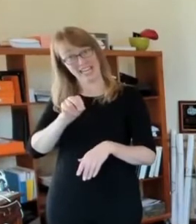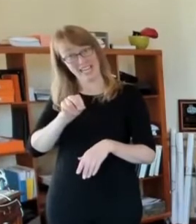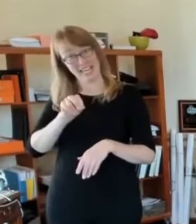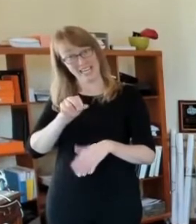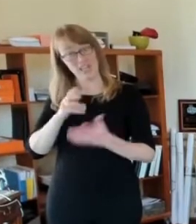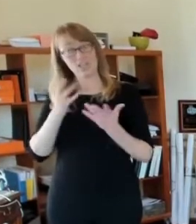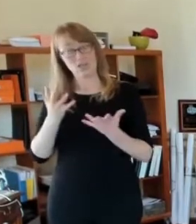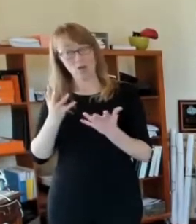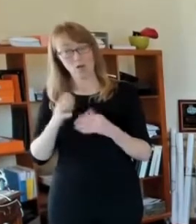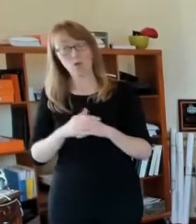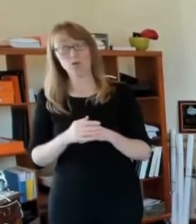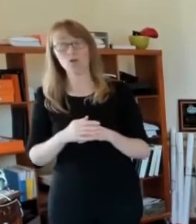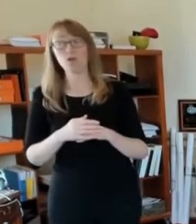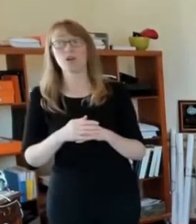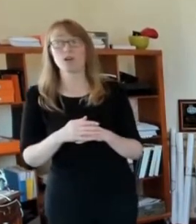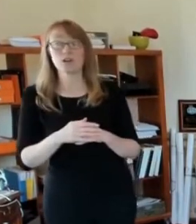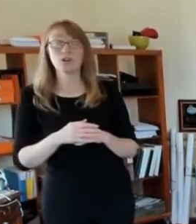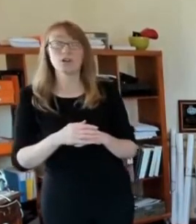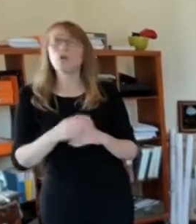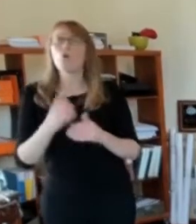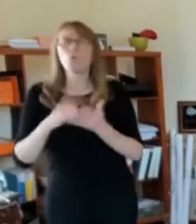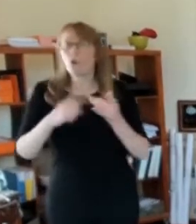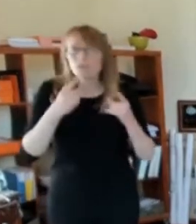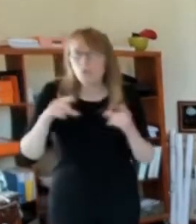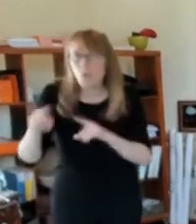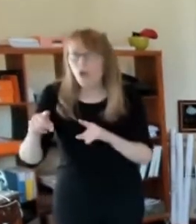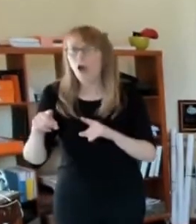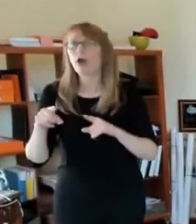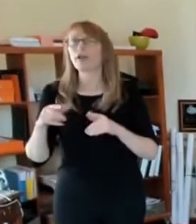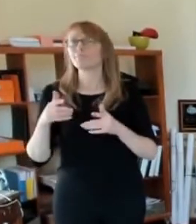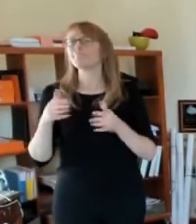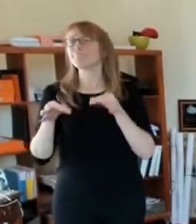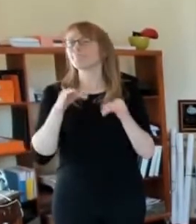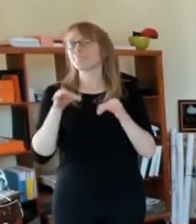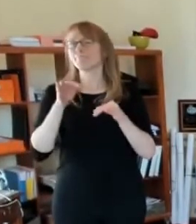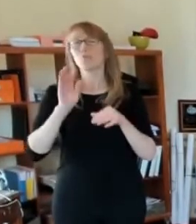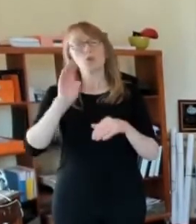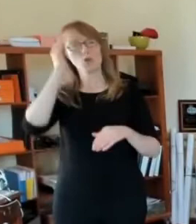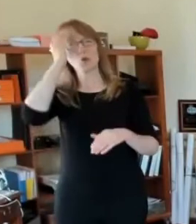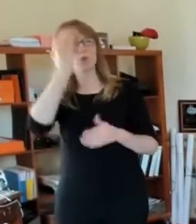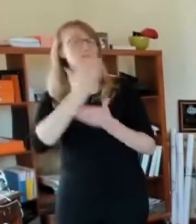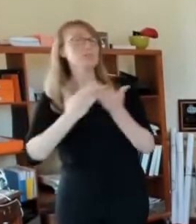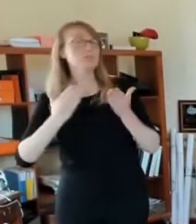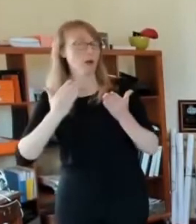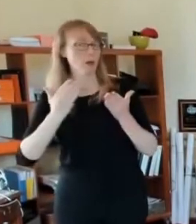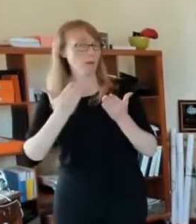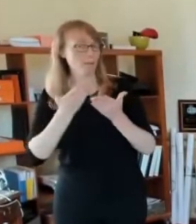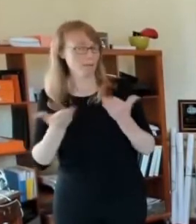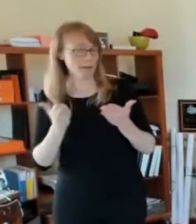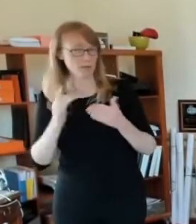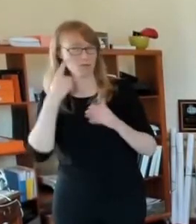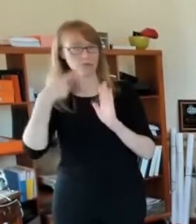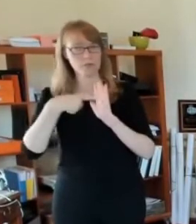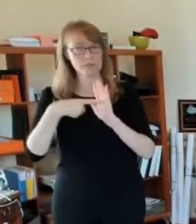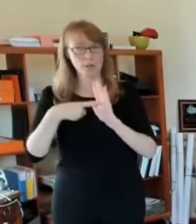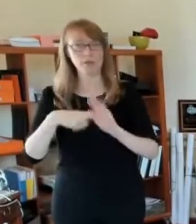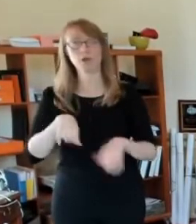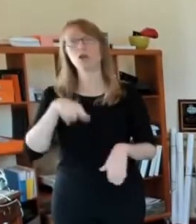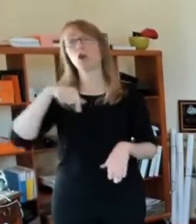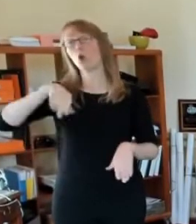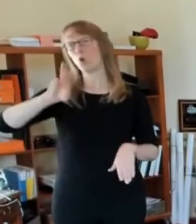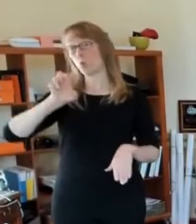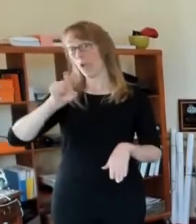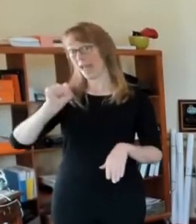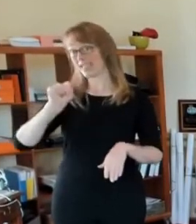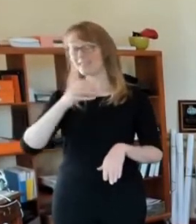a real delay, as I think you all know, in getting results back from Quest and LabCorp. And this is